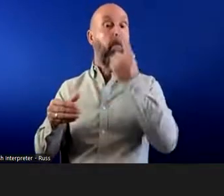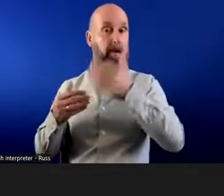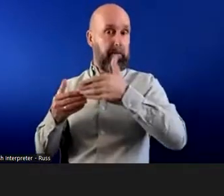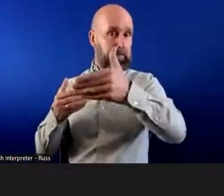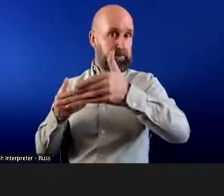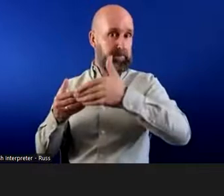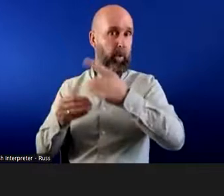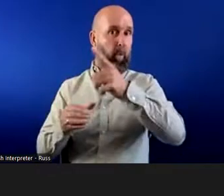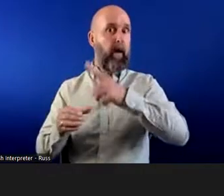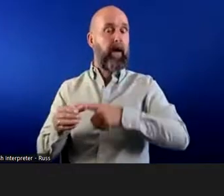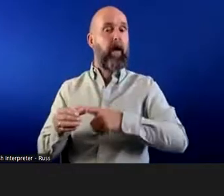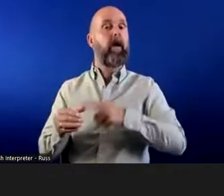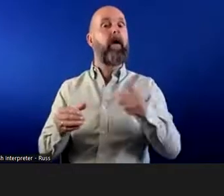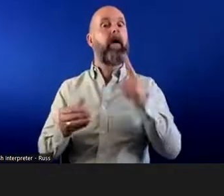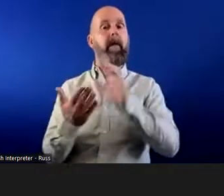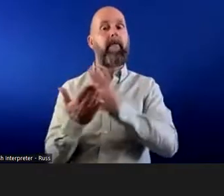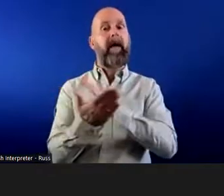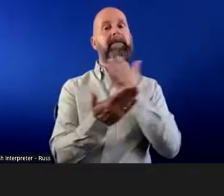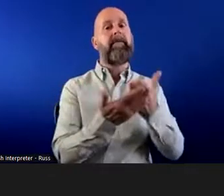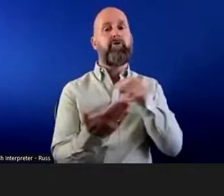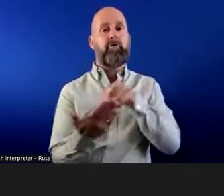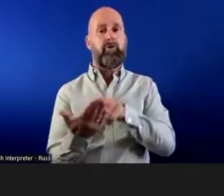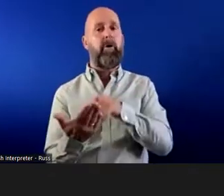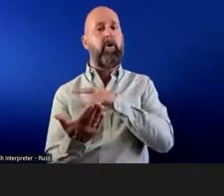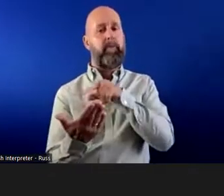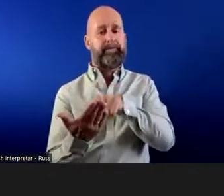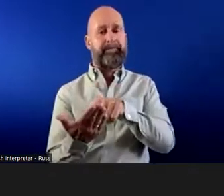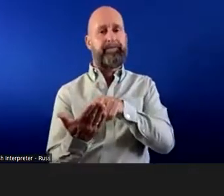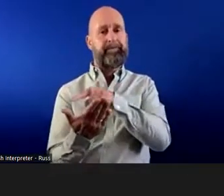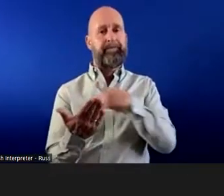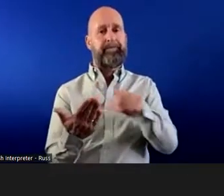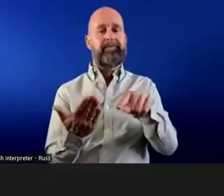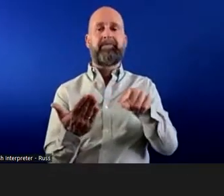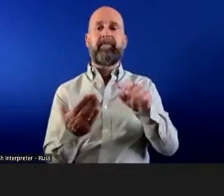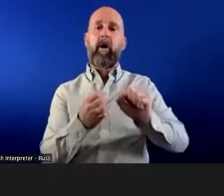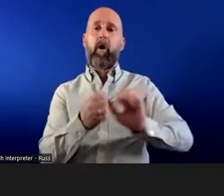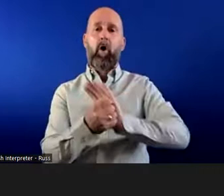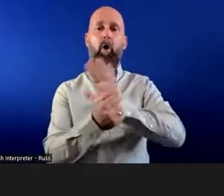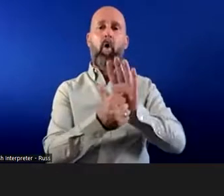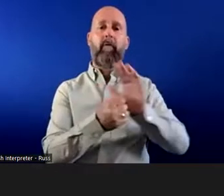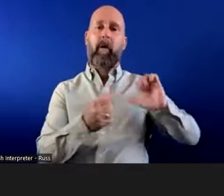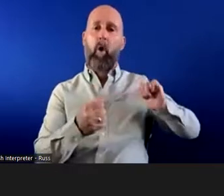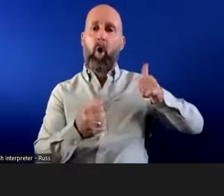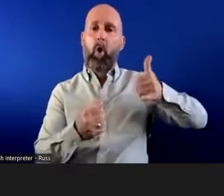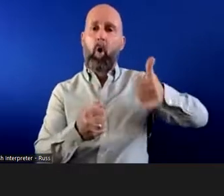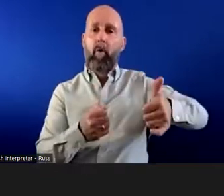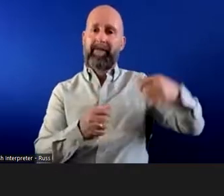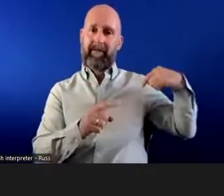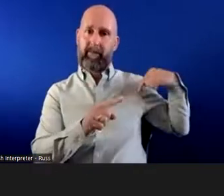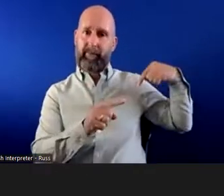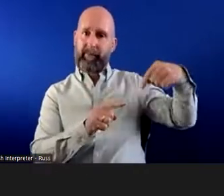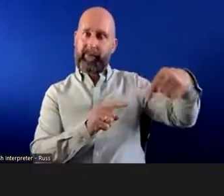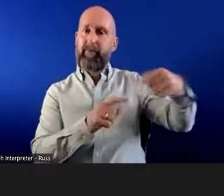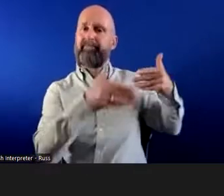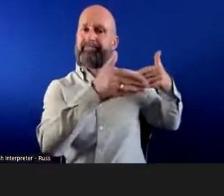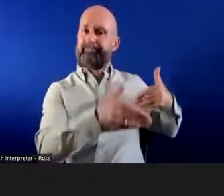Are we seeing this definition has been noted, for example, in relation to long COVID where that lasts or is likely to last at least 12 months.